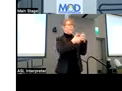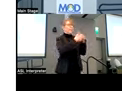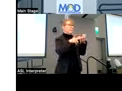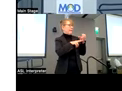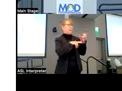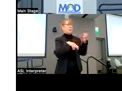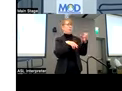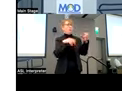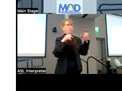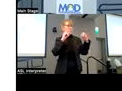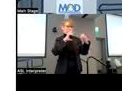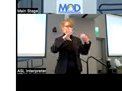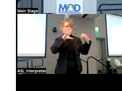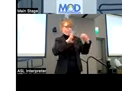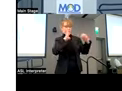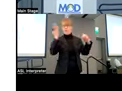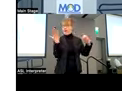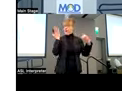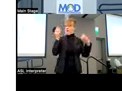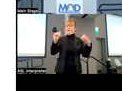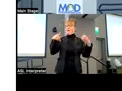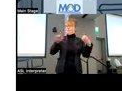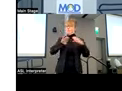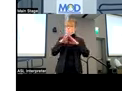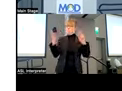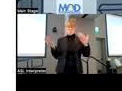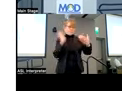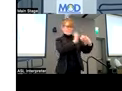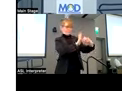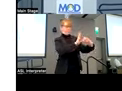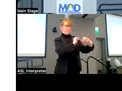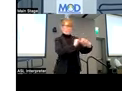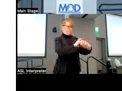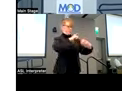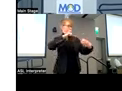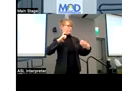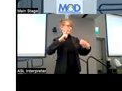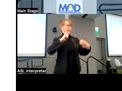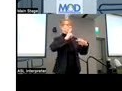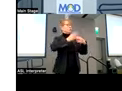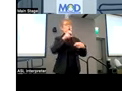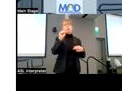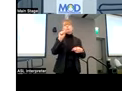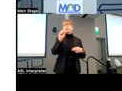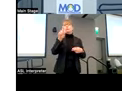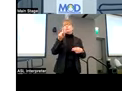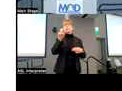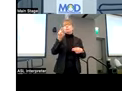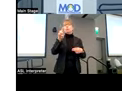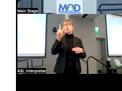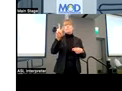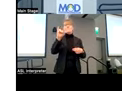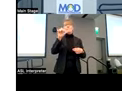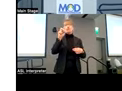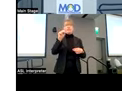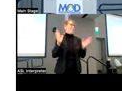with visual impairment can read it. This app is freely available. It's called SuperVision. And I encourage all of you to check